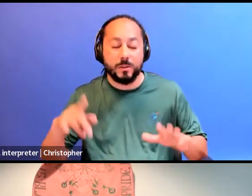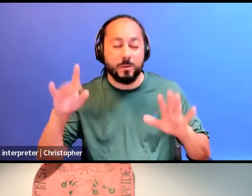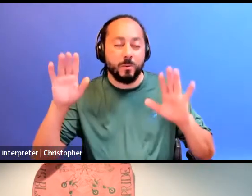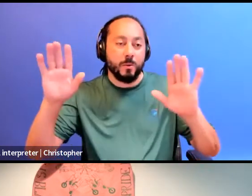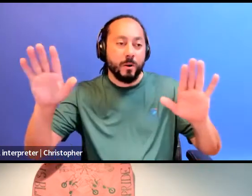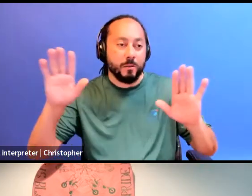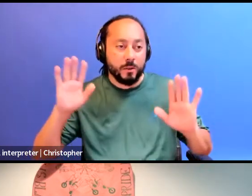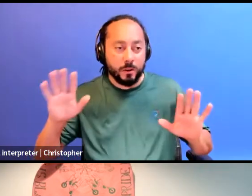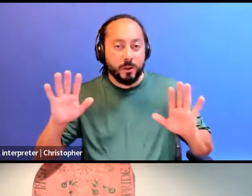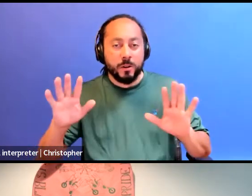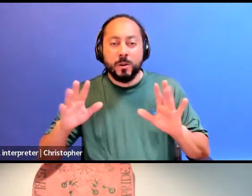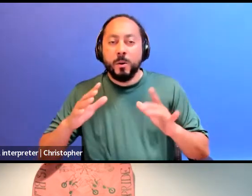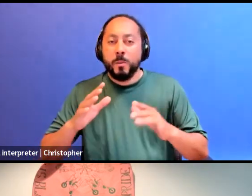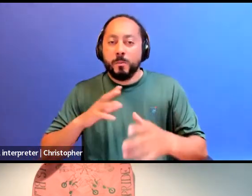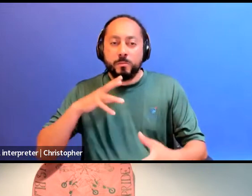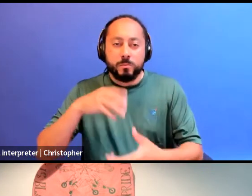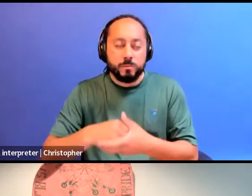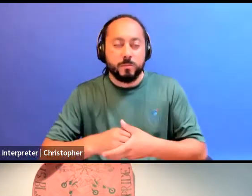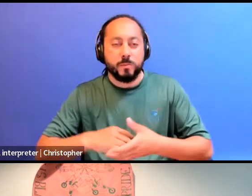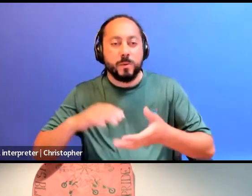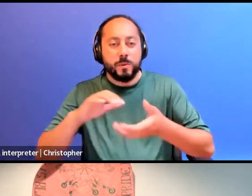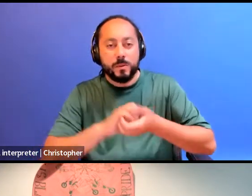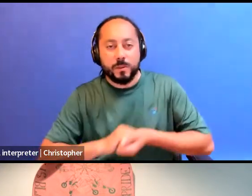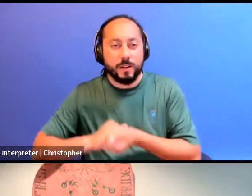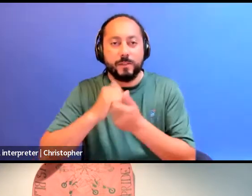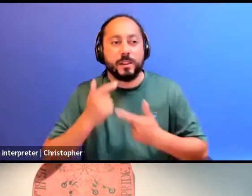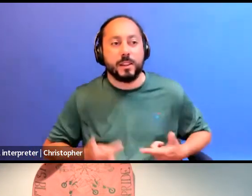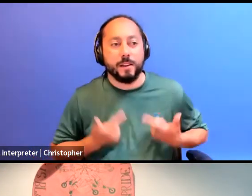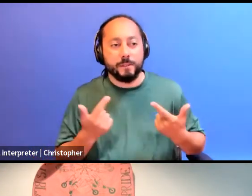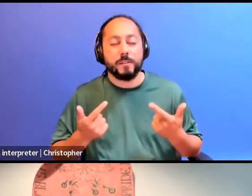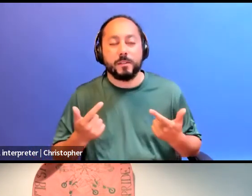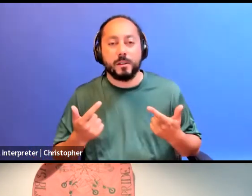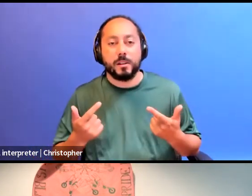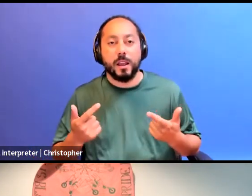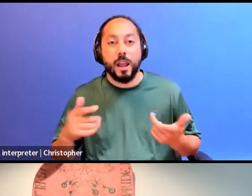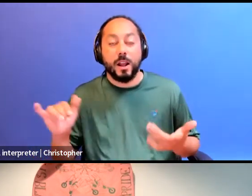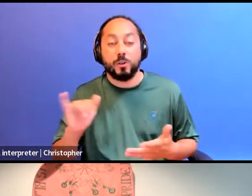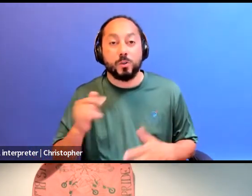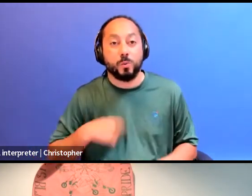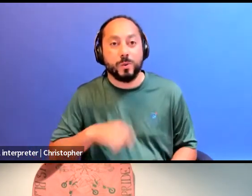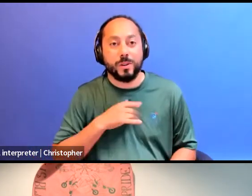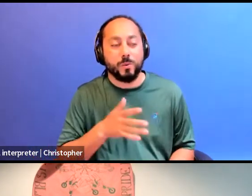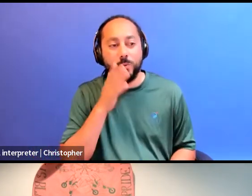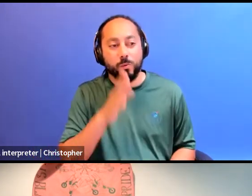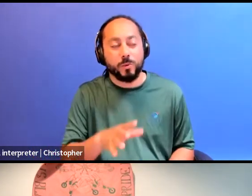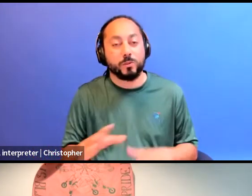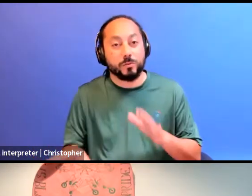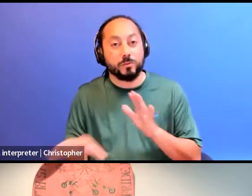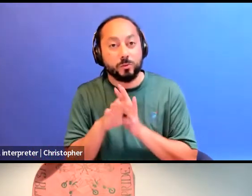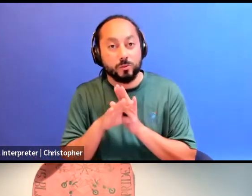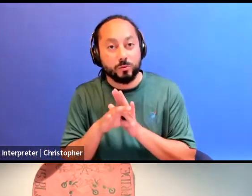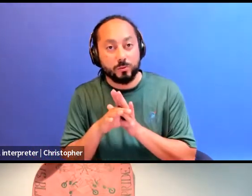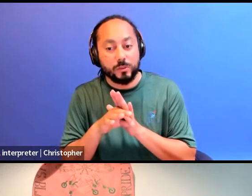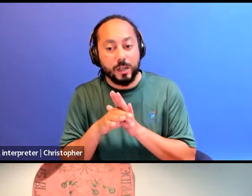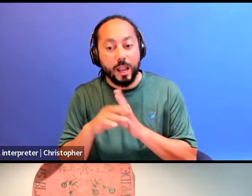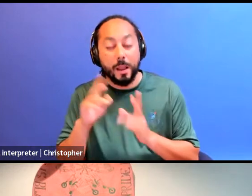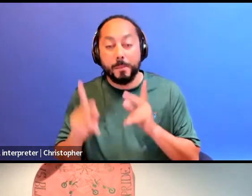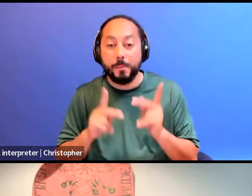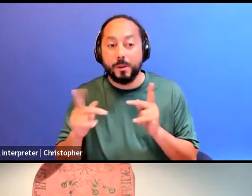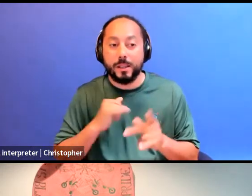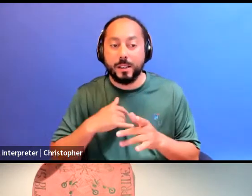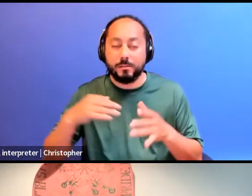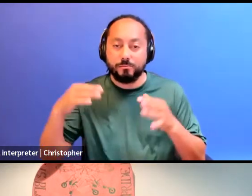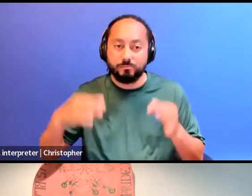in collective life and the belief that we will choose once people can experience what that collective life can be.